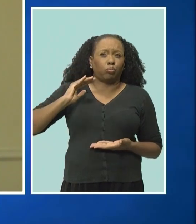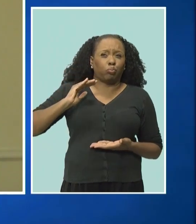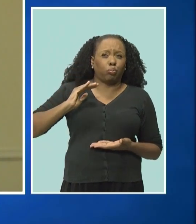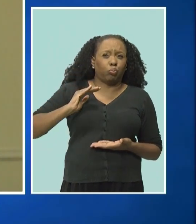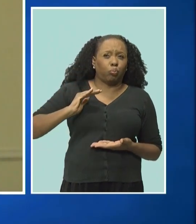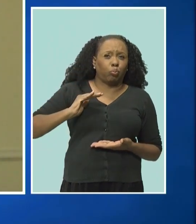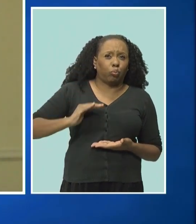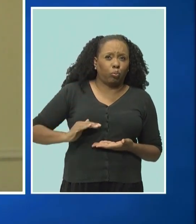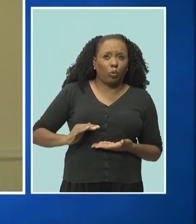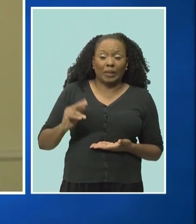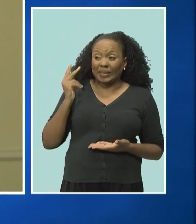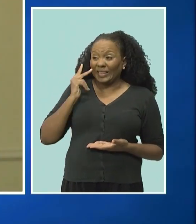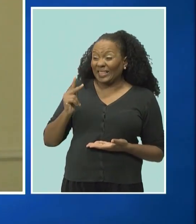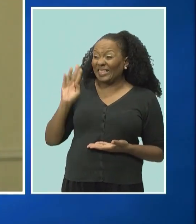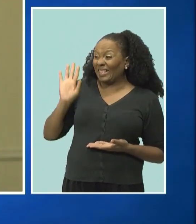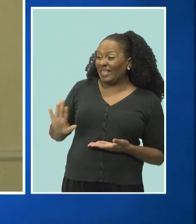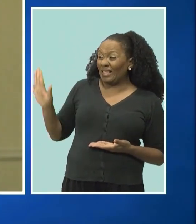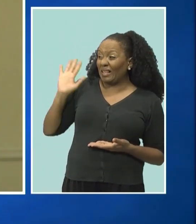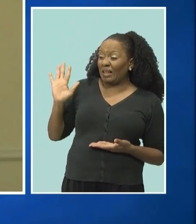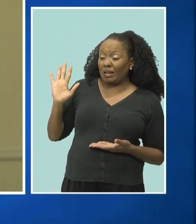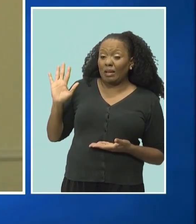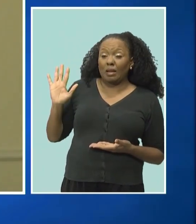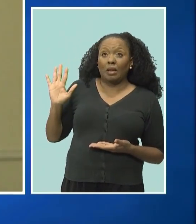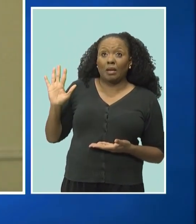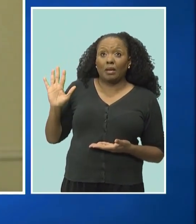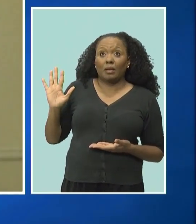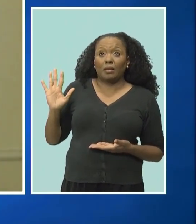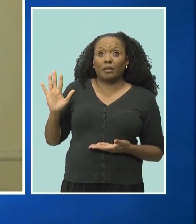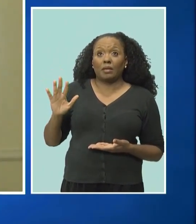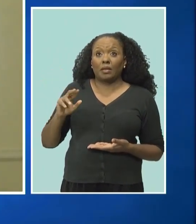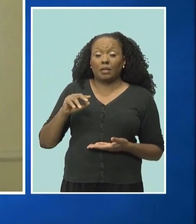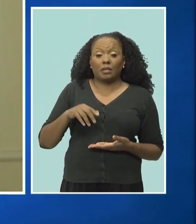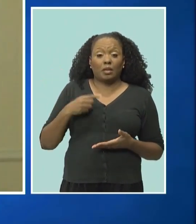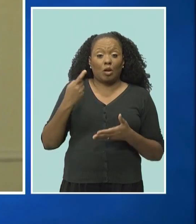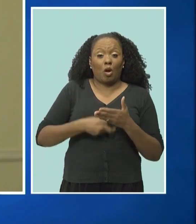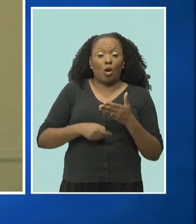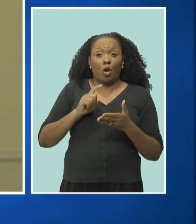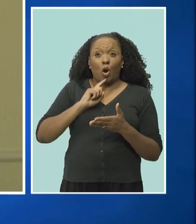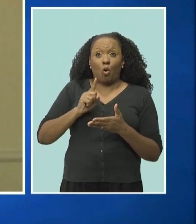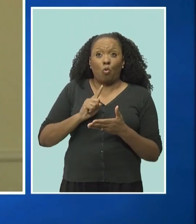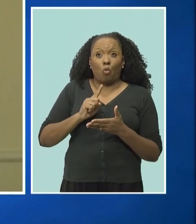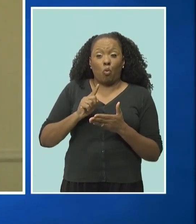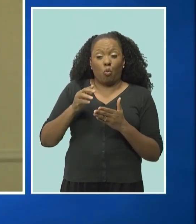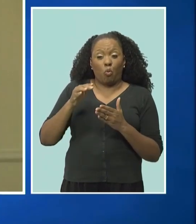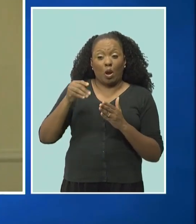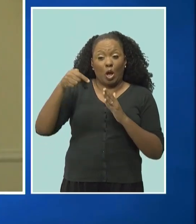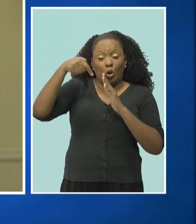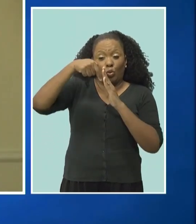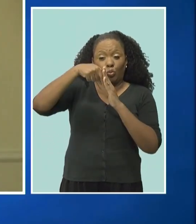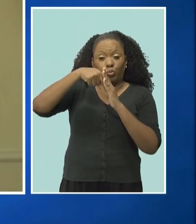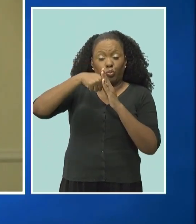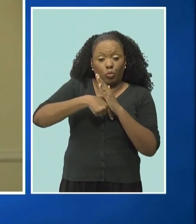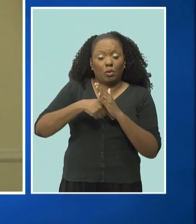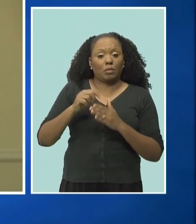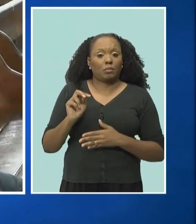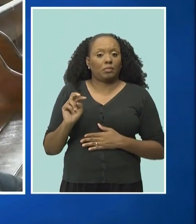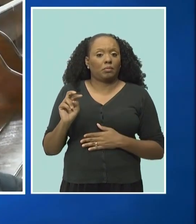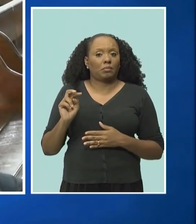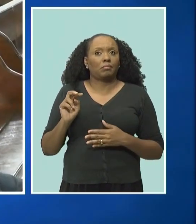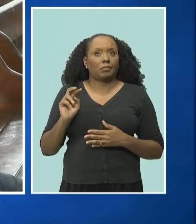You can see in this graph that it has really dropped. That's one reason. The second reason